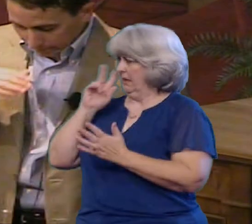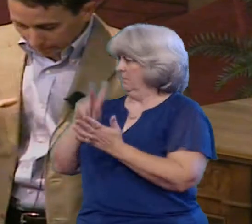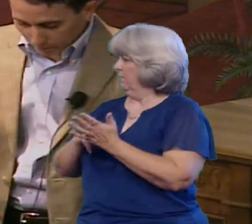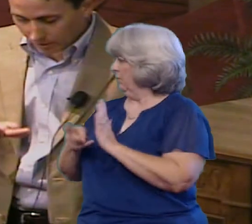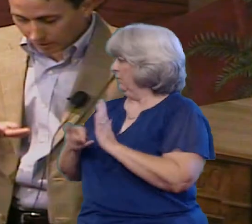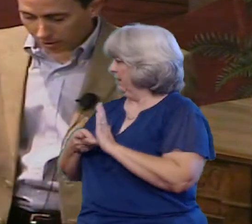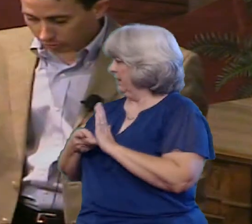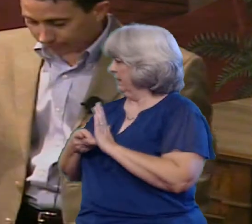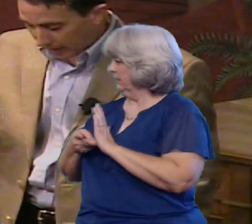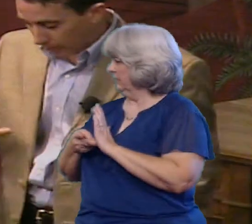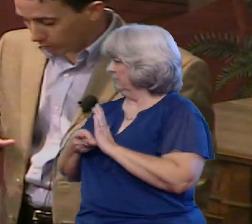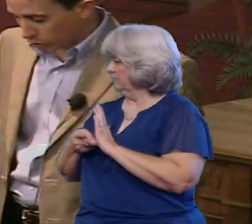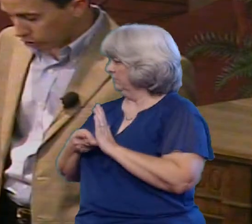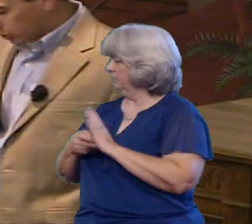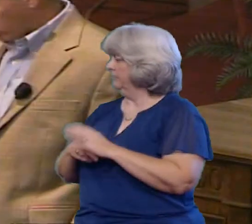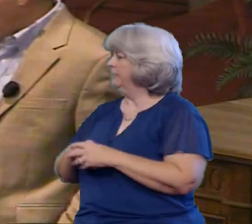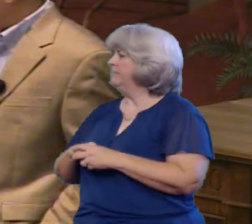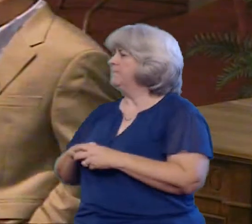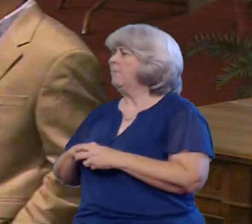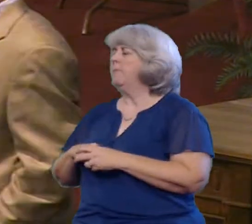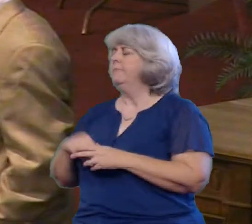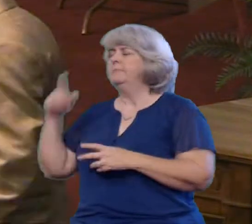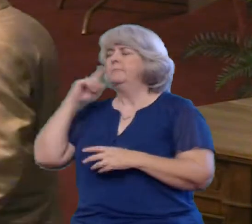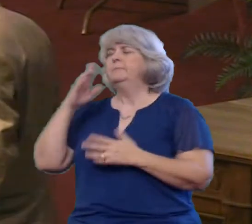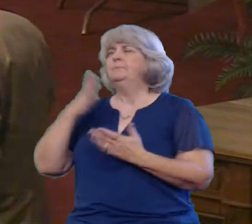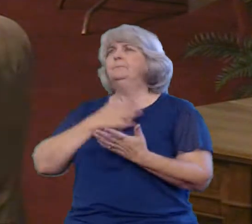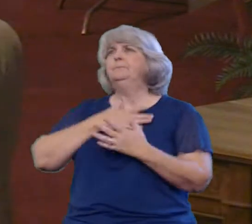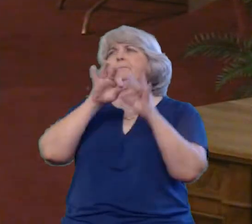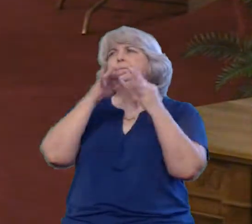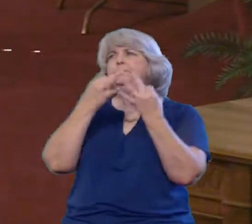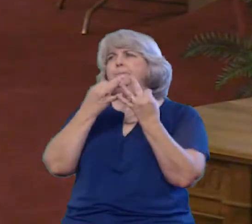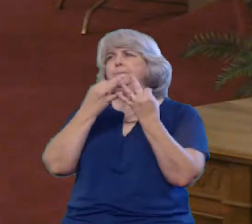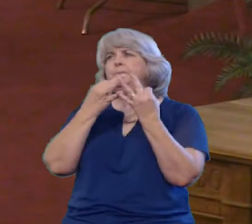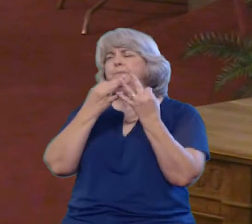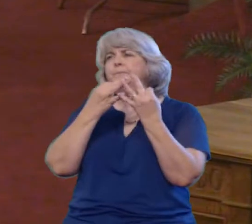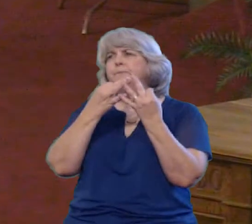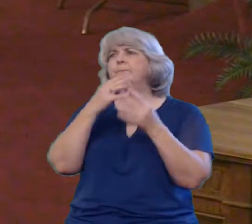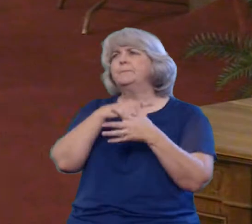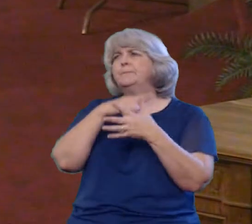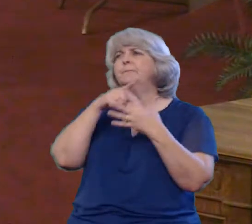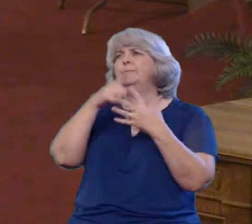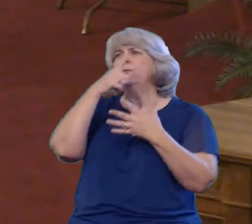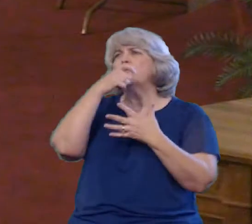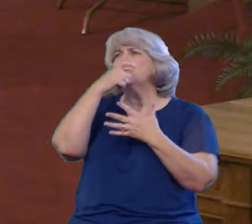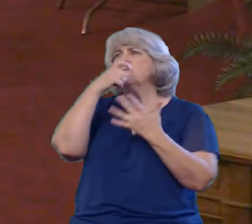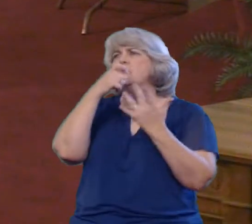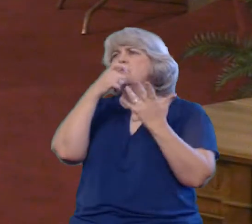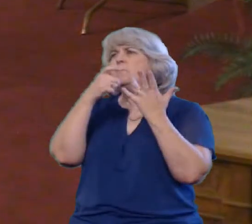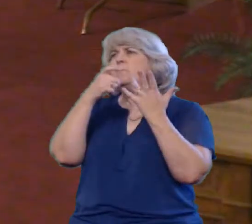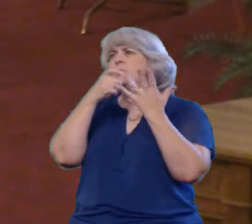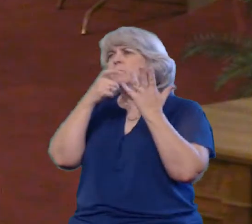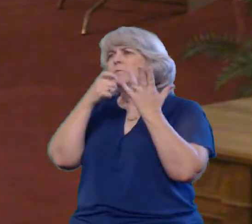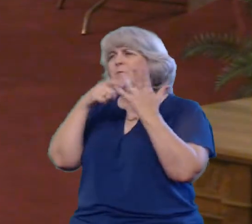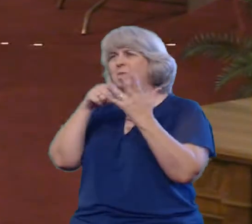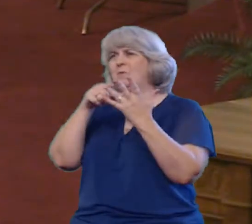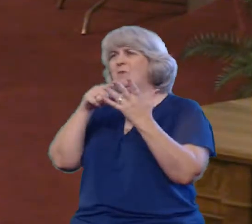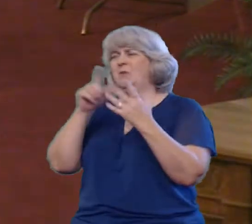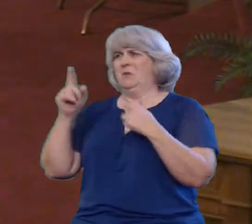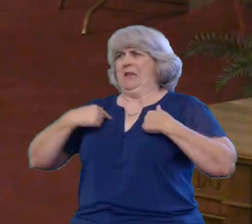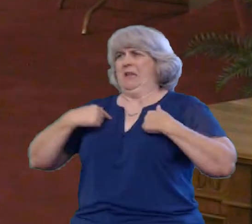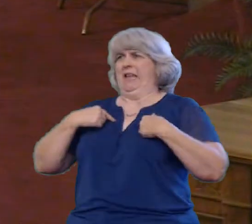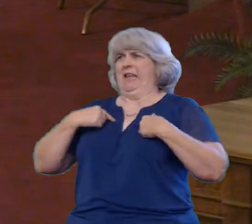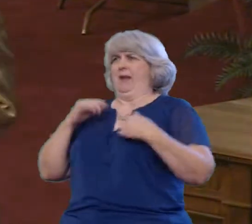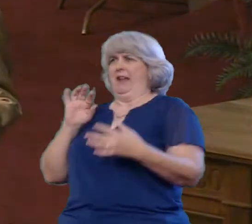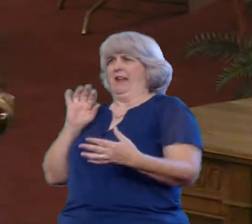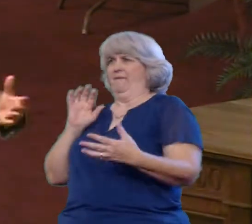When you think about your family structure And you think about what your role is What is your purpose? How can you make your family